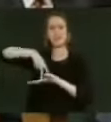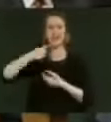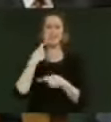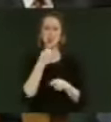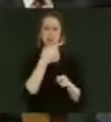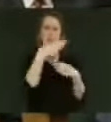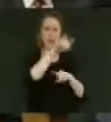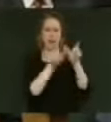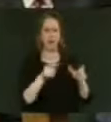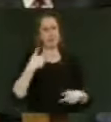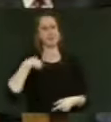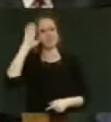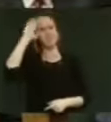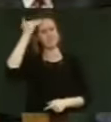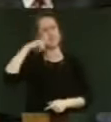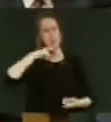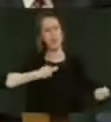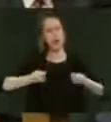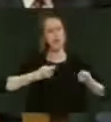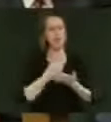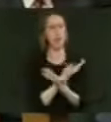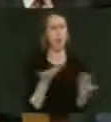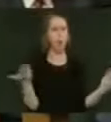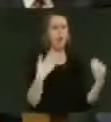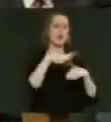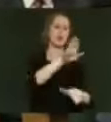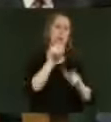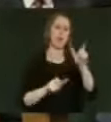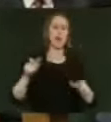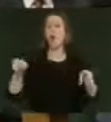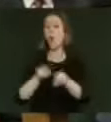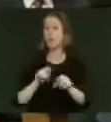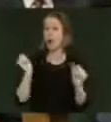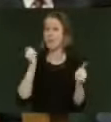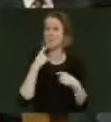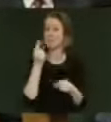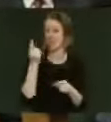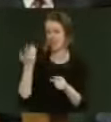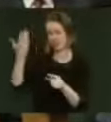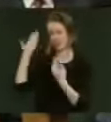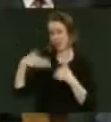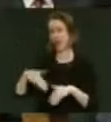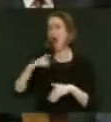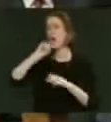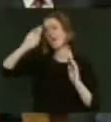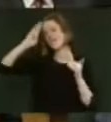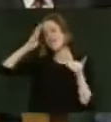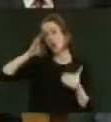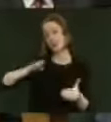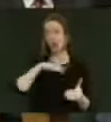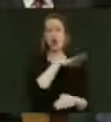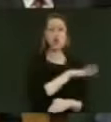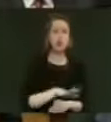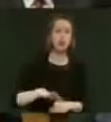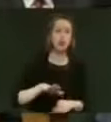Zealanders, I intend to govern for all New Zealanders. And I also said that night that I will focus on the